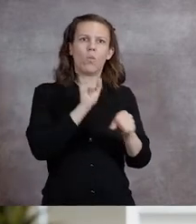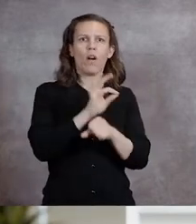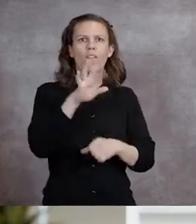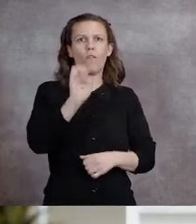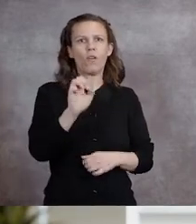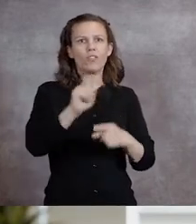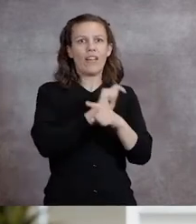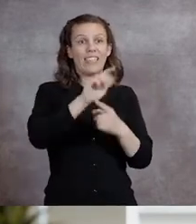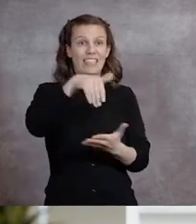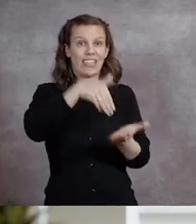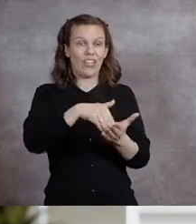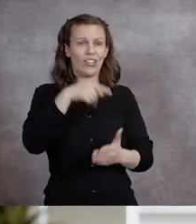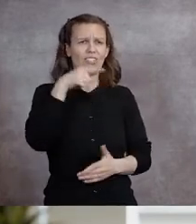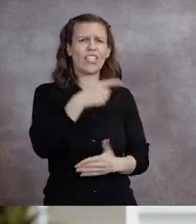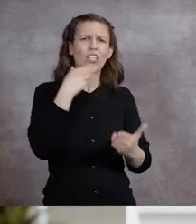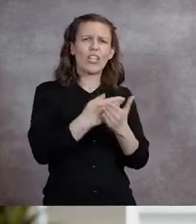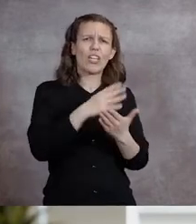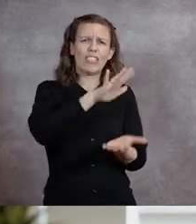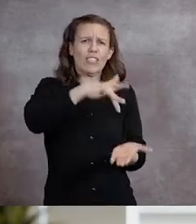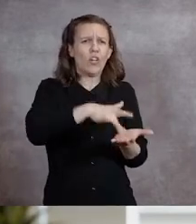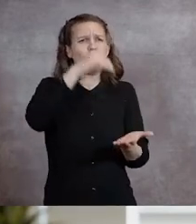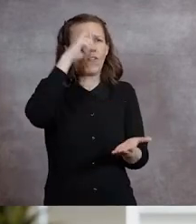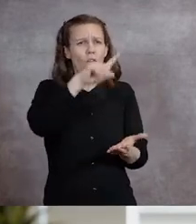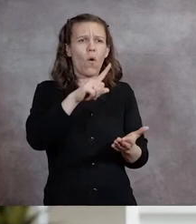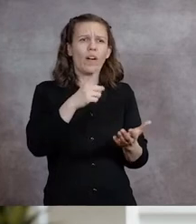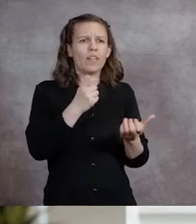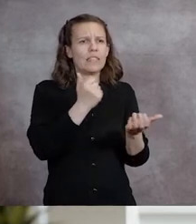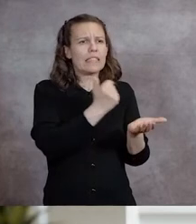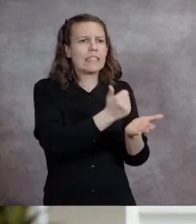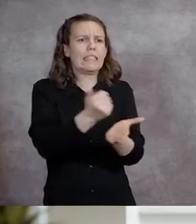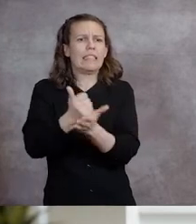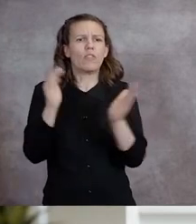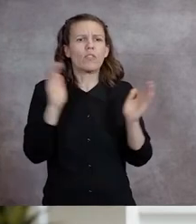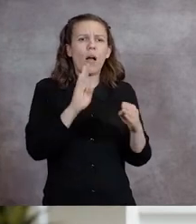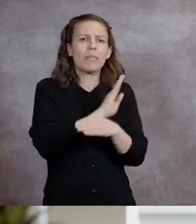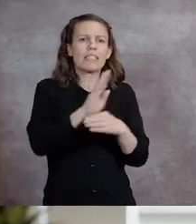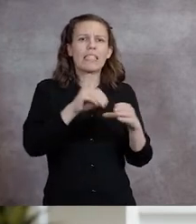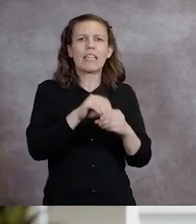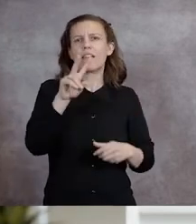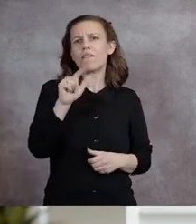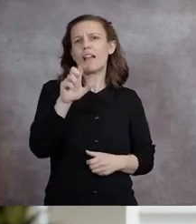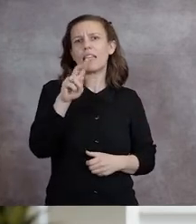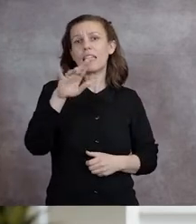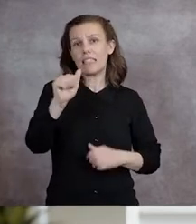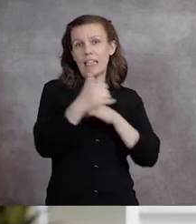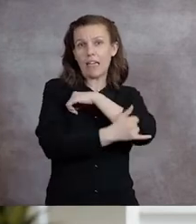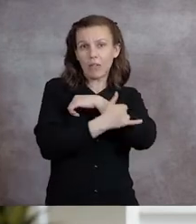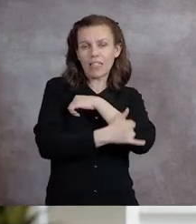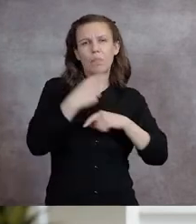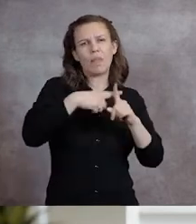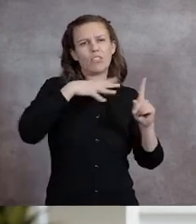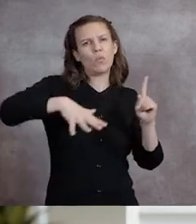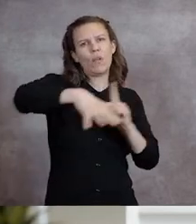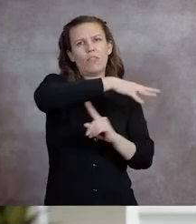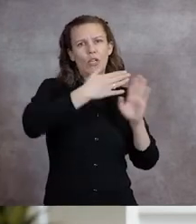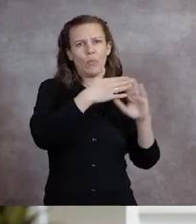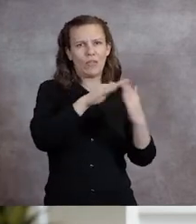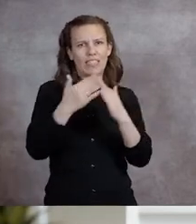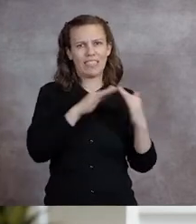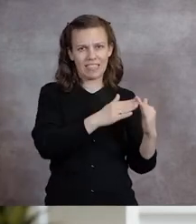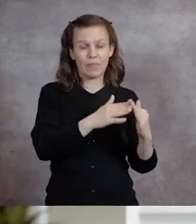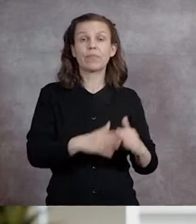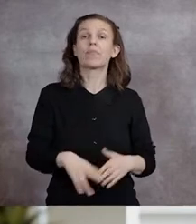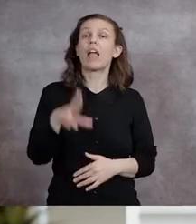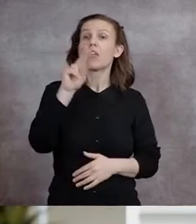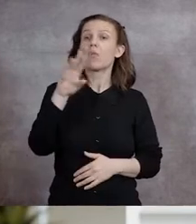which will serve as a base for invaluable assistance for small businesses in Valencia County and surrounding communities. At UNM Los